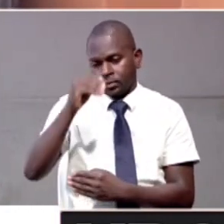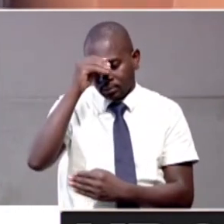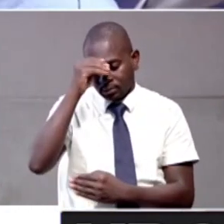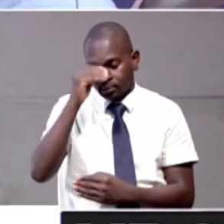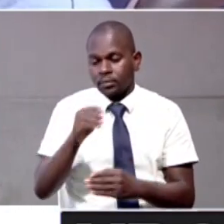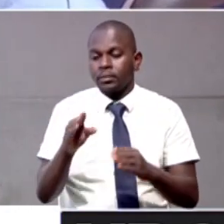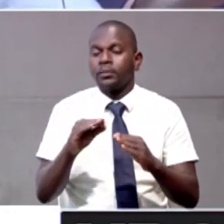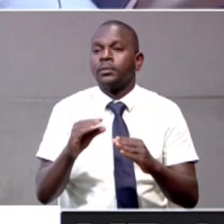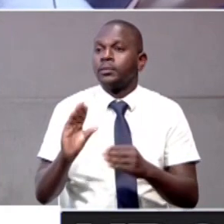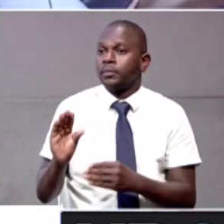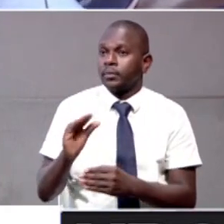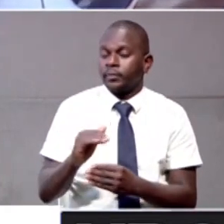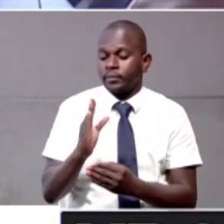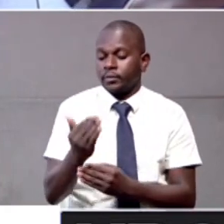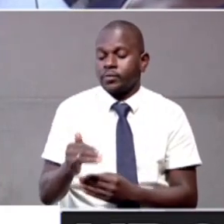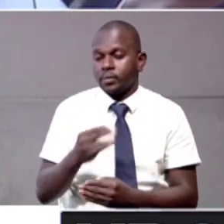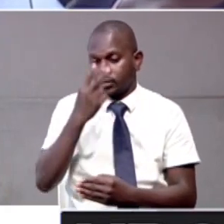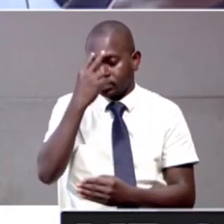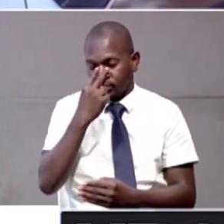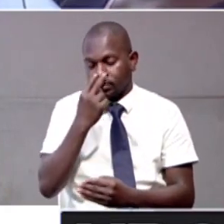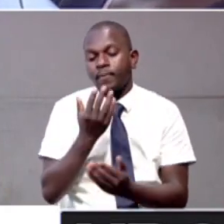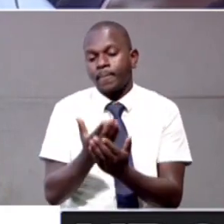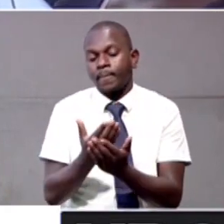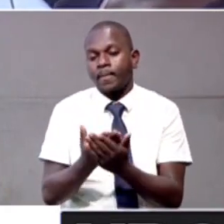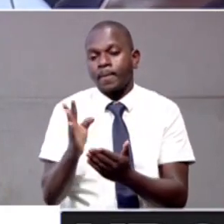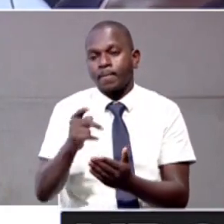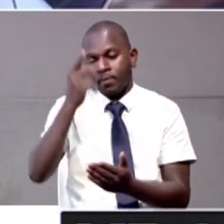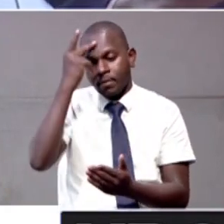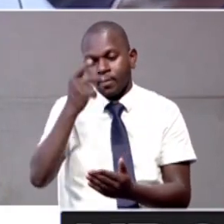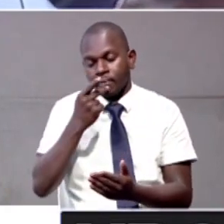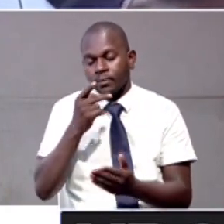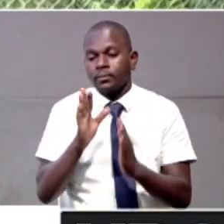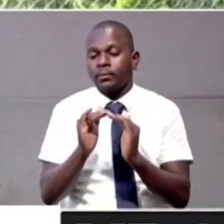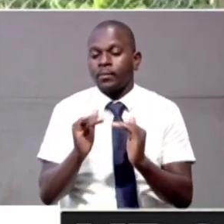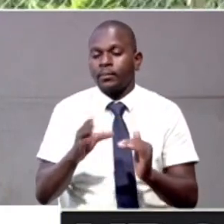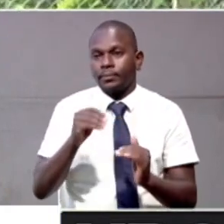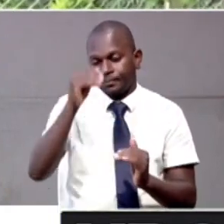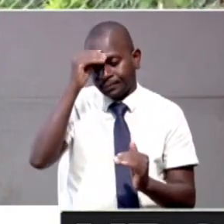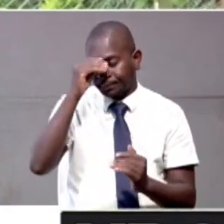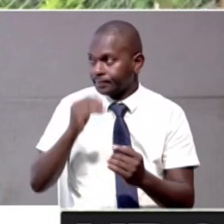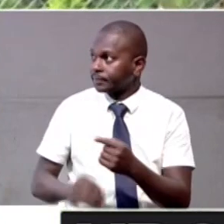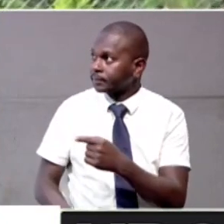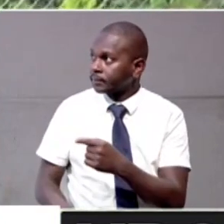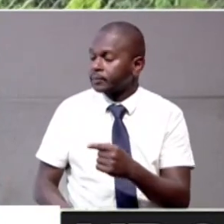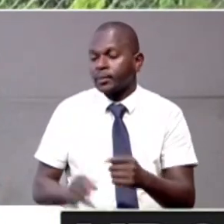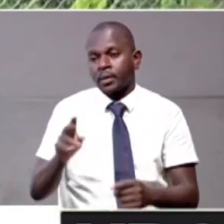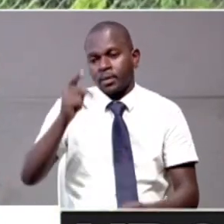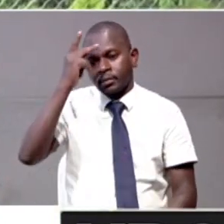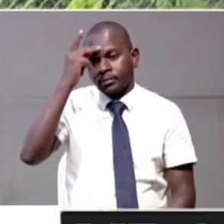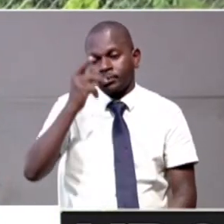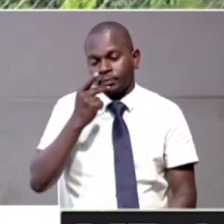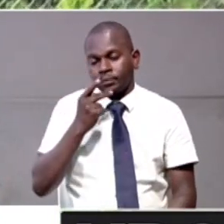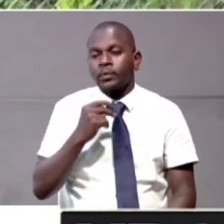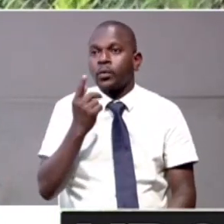funding to children with vision impairment and called upon parents to give them equal education. Parents who think that